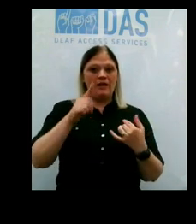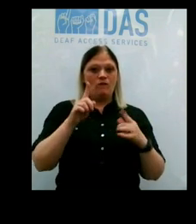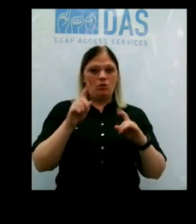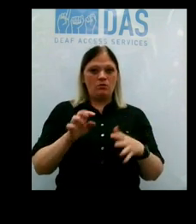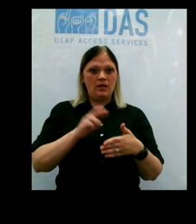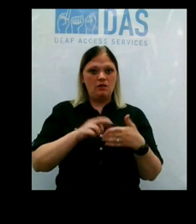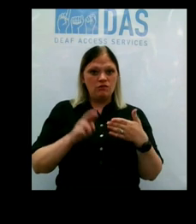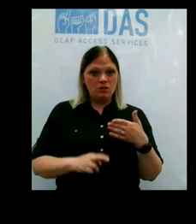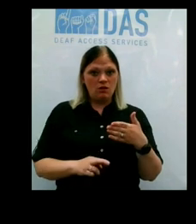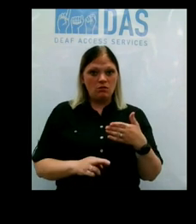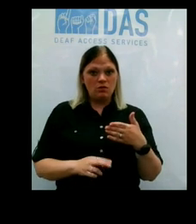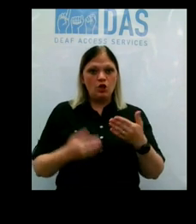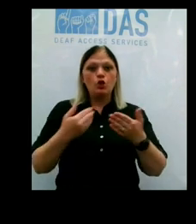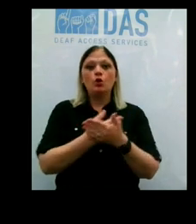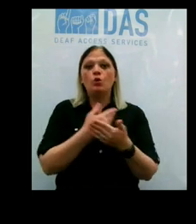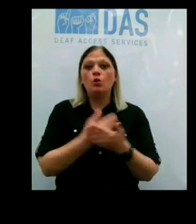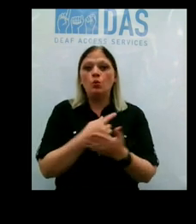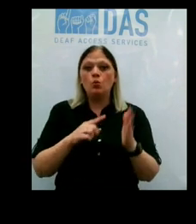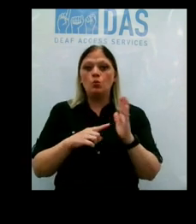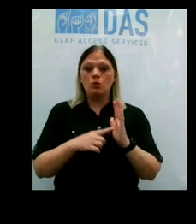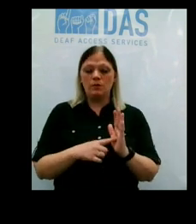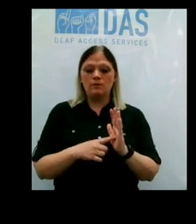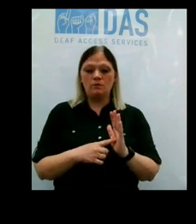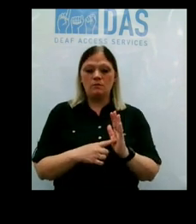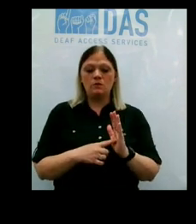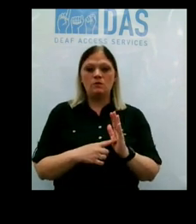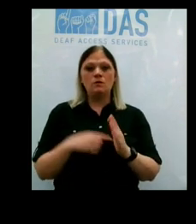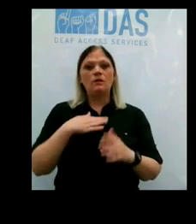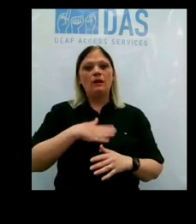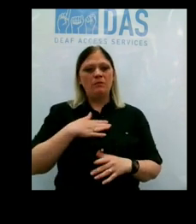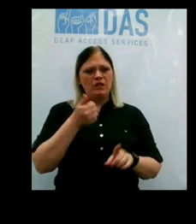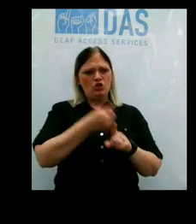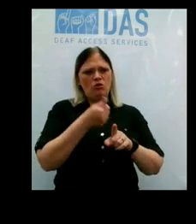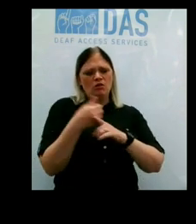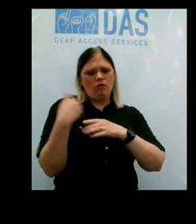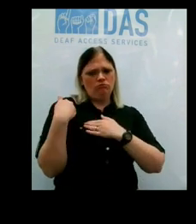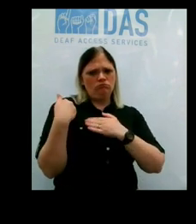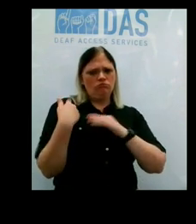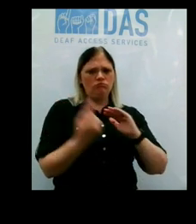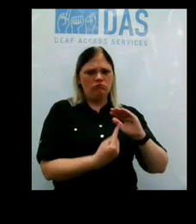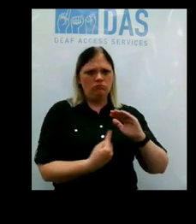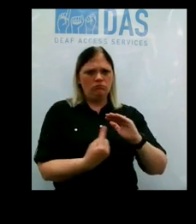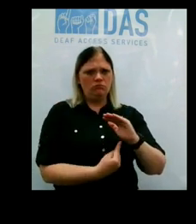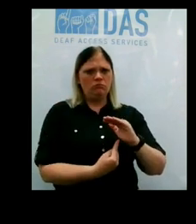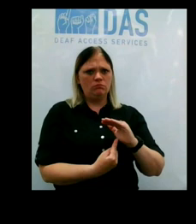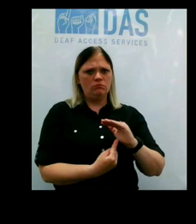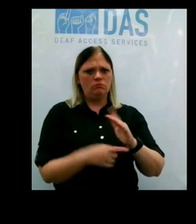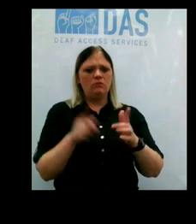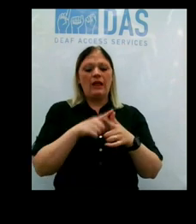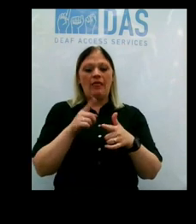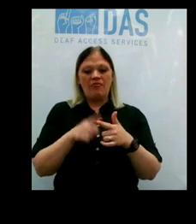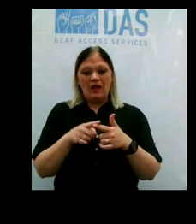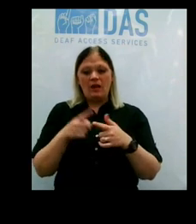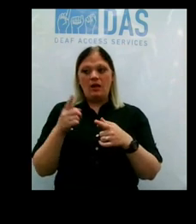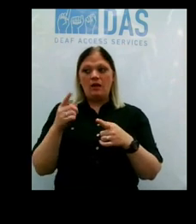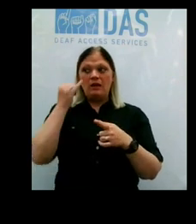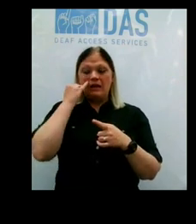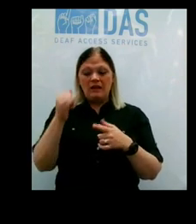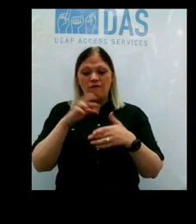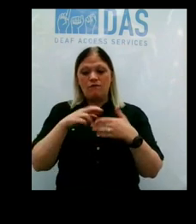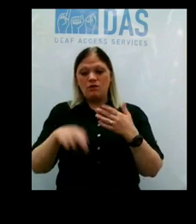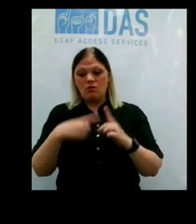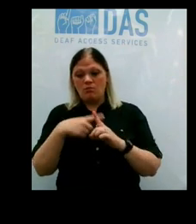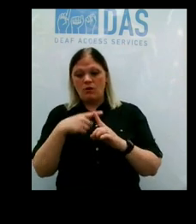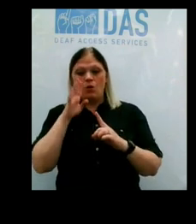results, these are new symptoms, please put yourself in isolation, and we will be contacting you if the test is positive, or